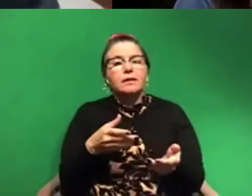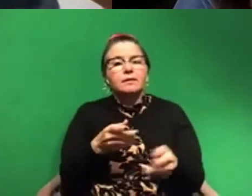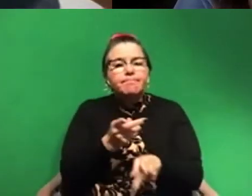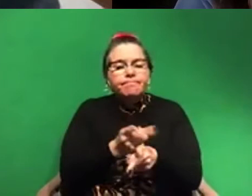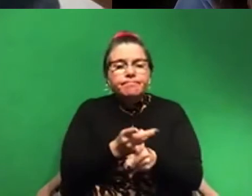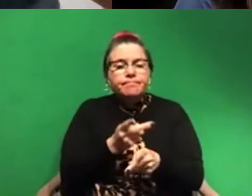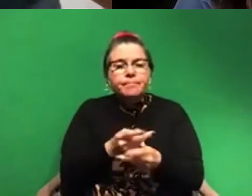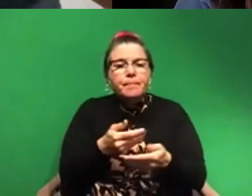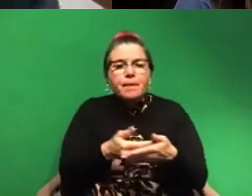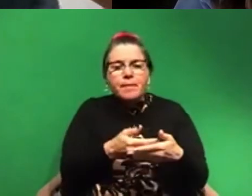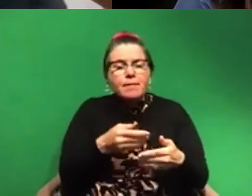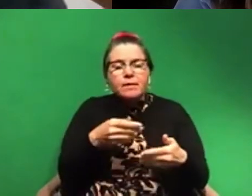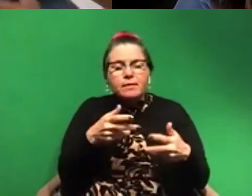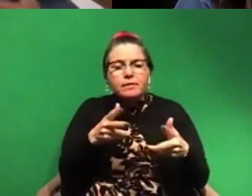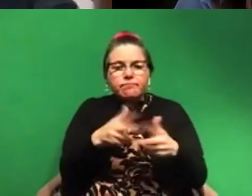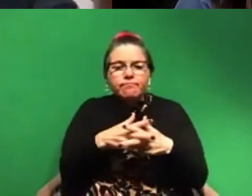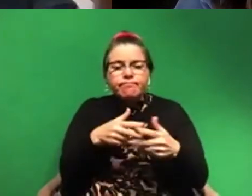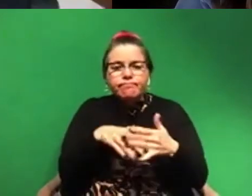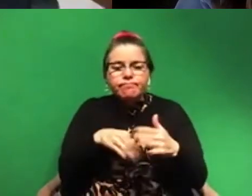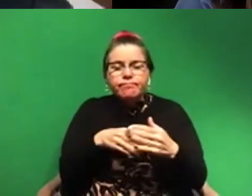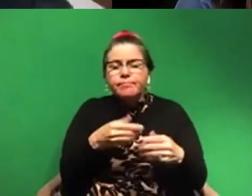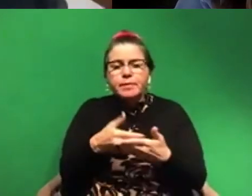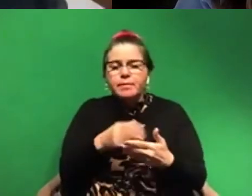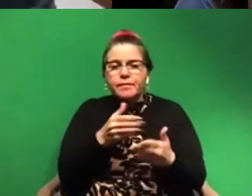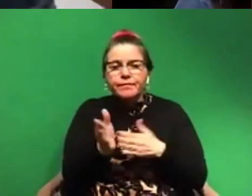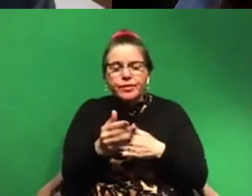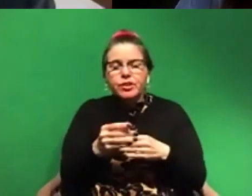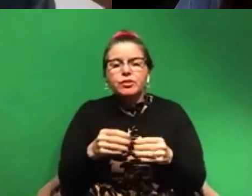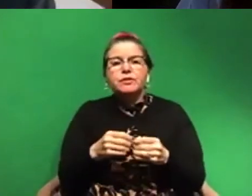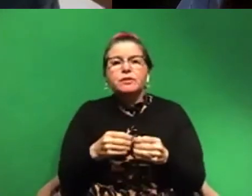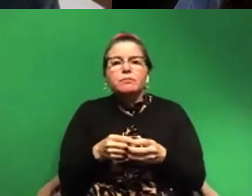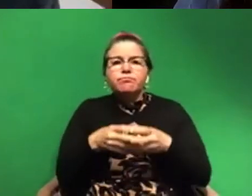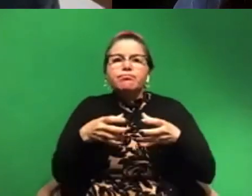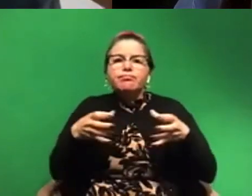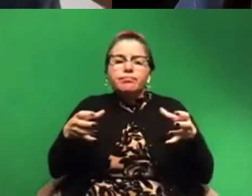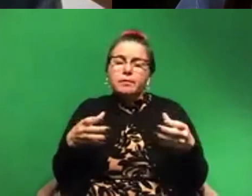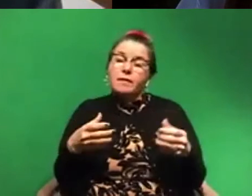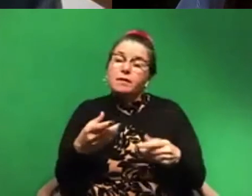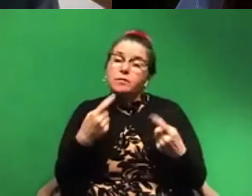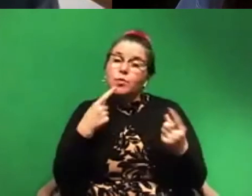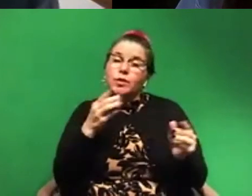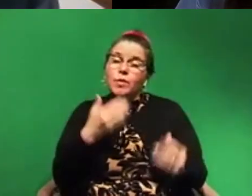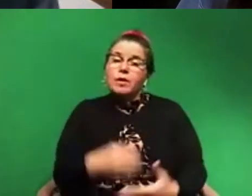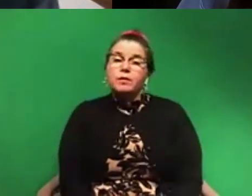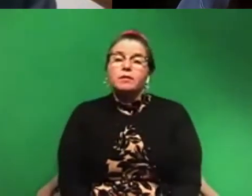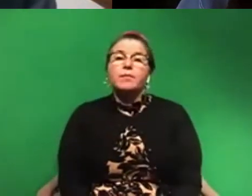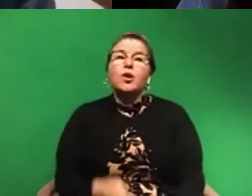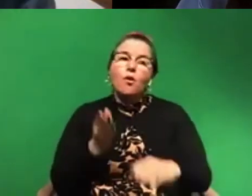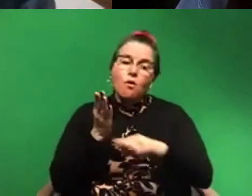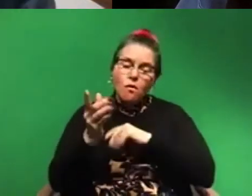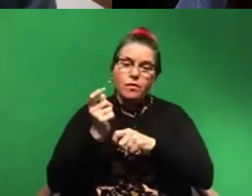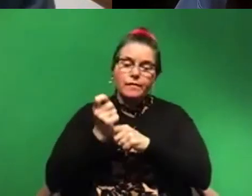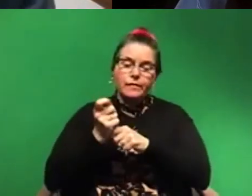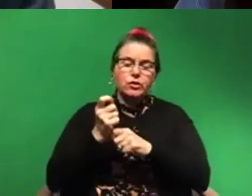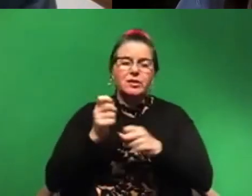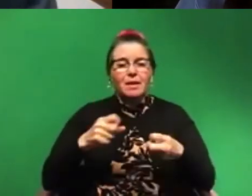um, reproduce in well and restock the areas around them. Um, so that is working well too, but overfishing can be a problem if it's not